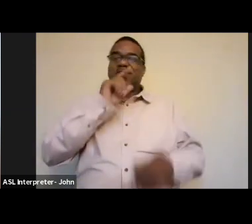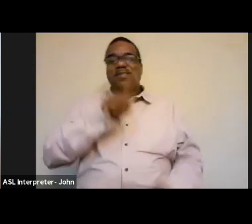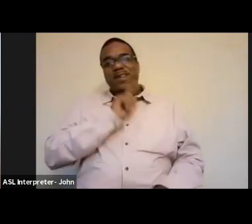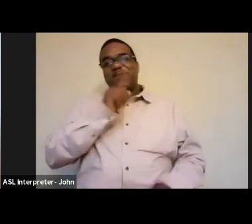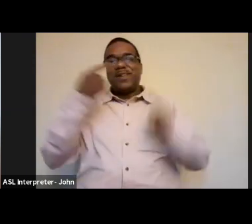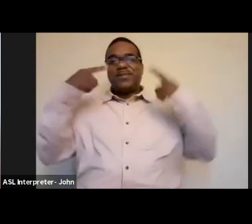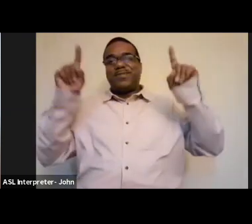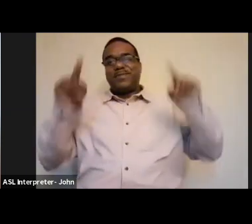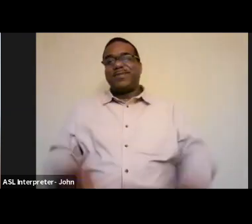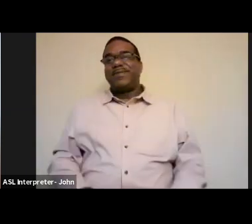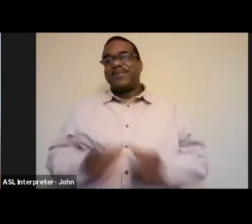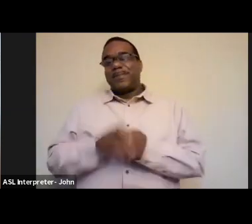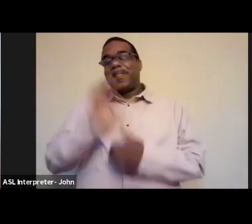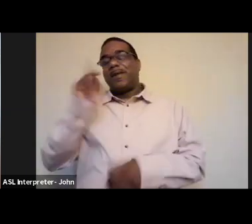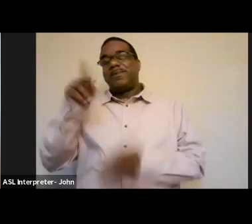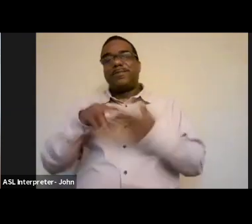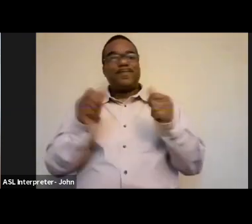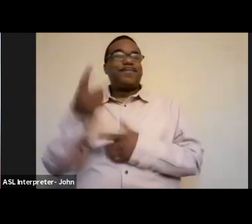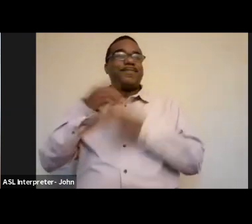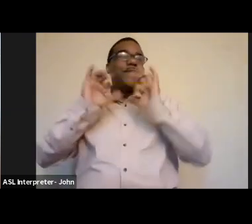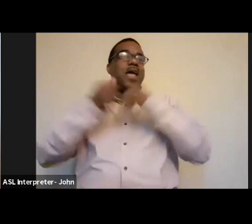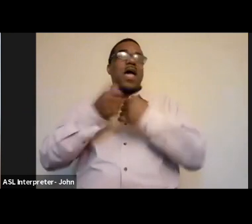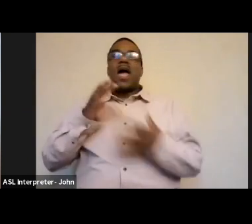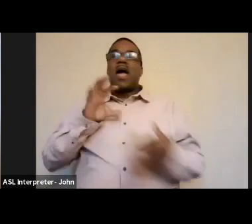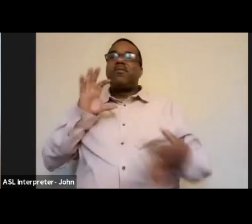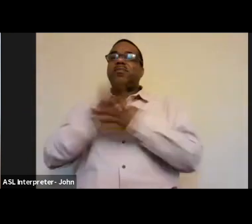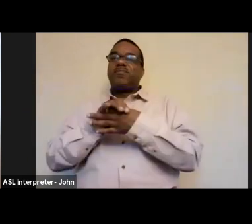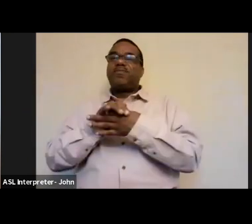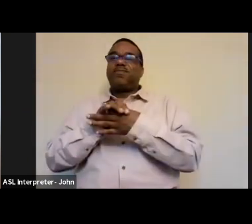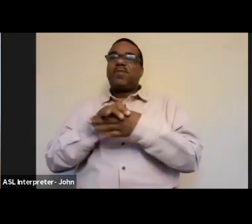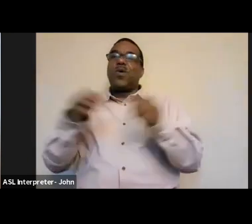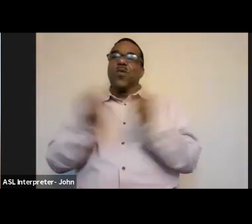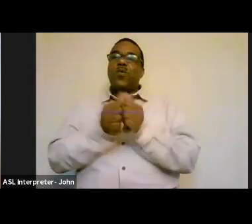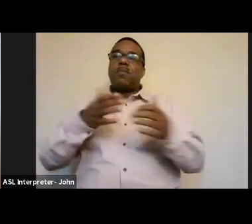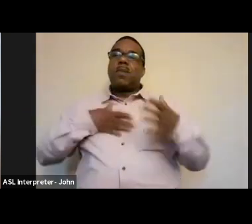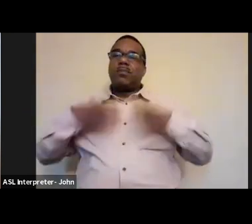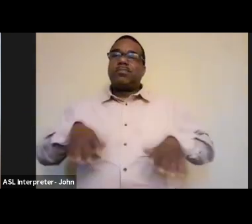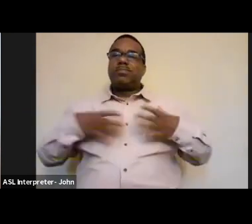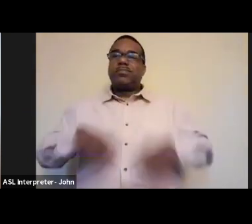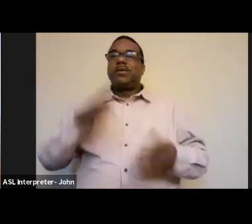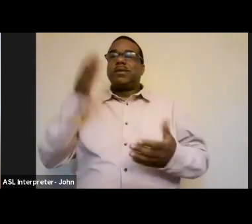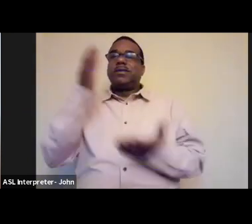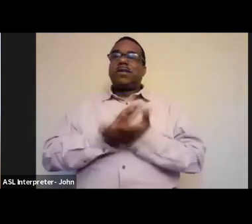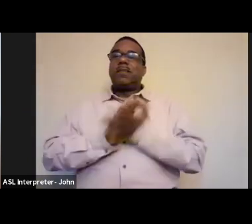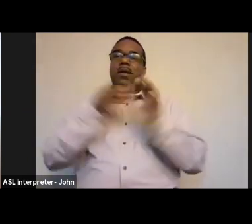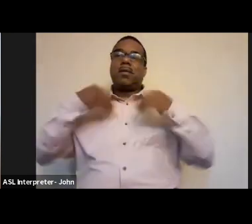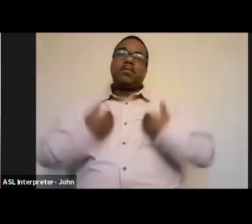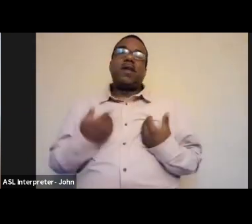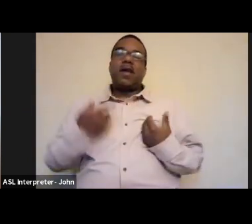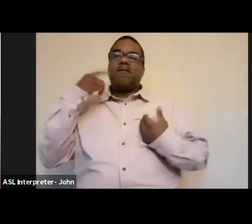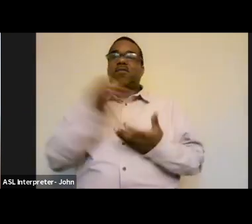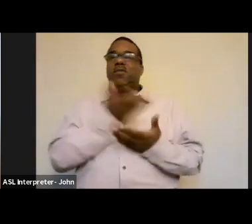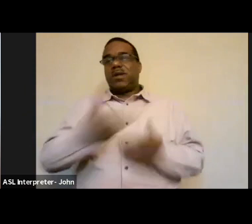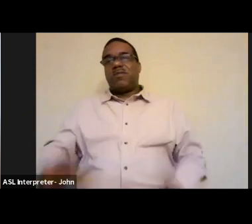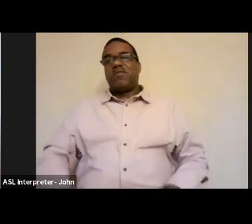Oh, I love this question. How can I build a better relationship with my clothes? How can I stop getting tired of my items? This is such